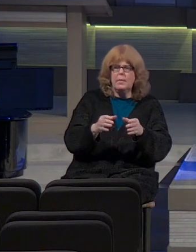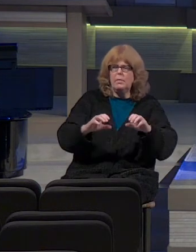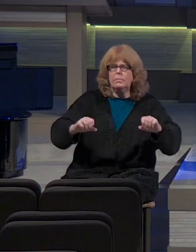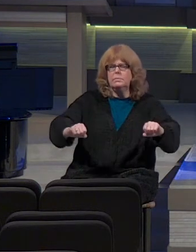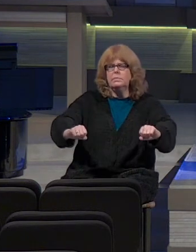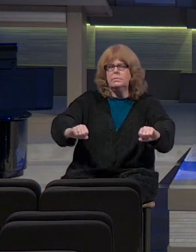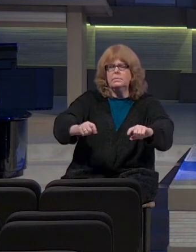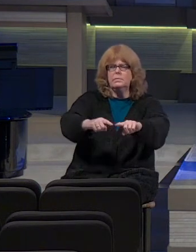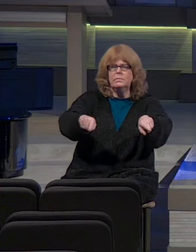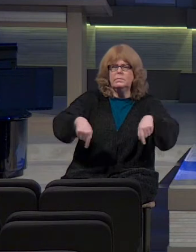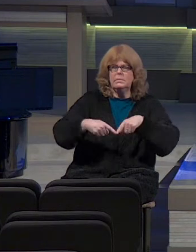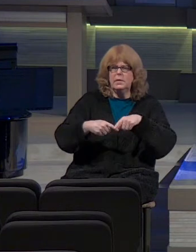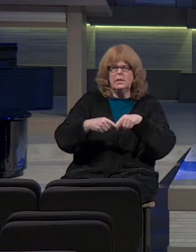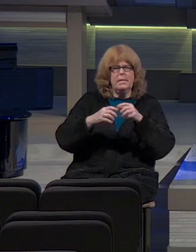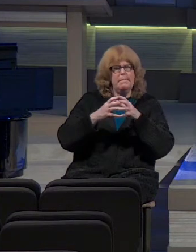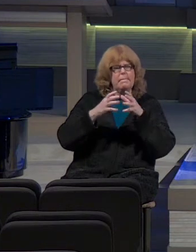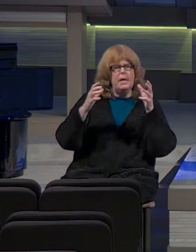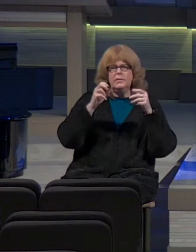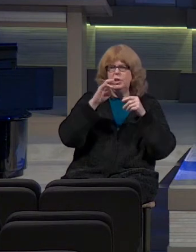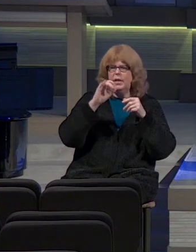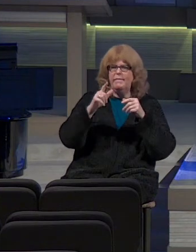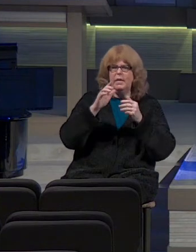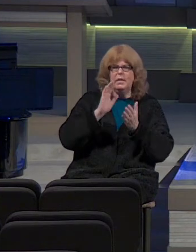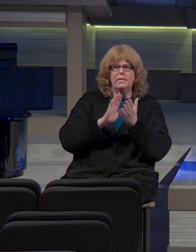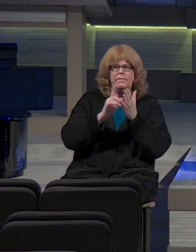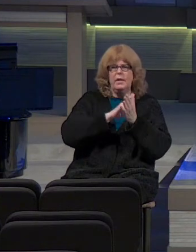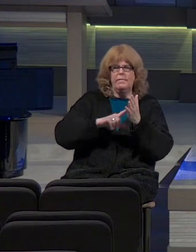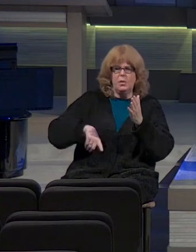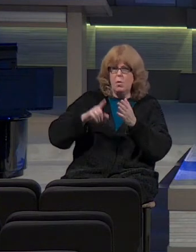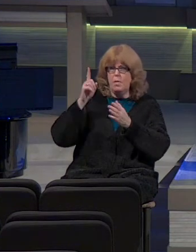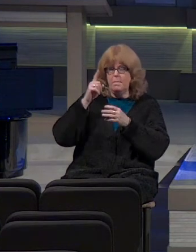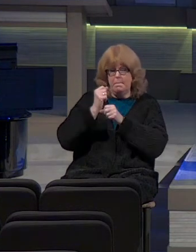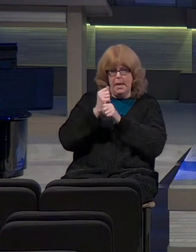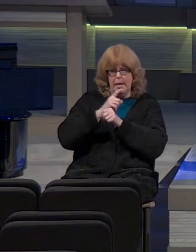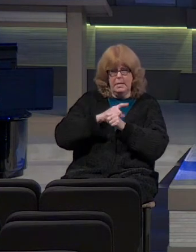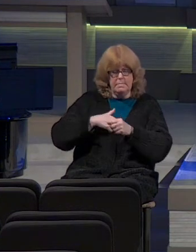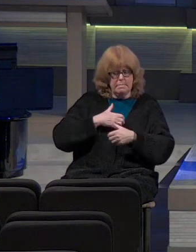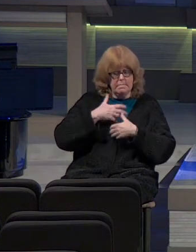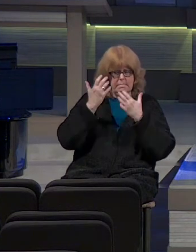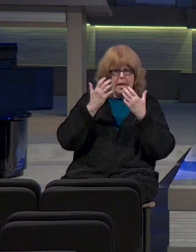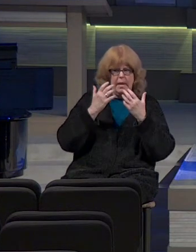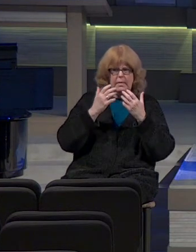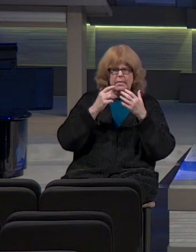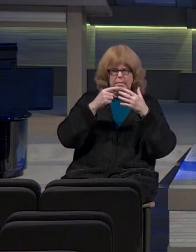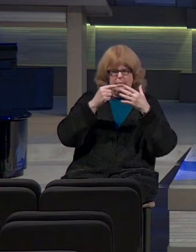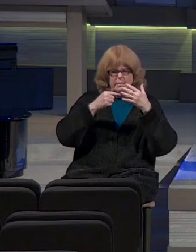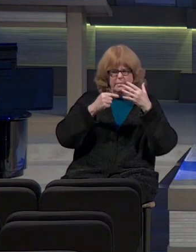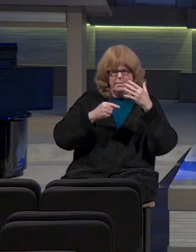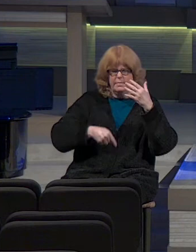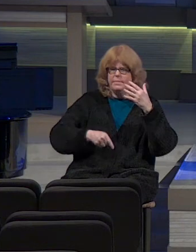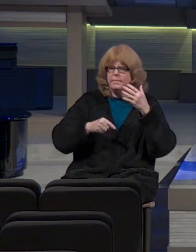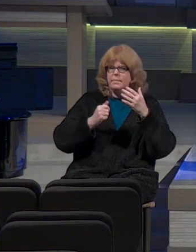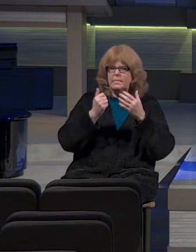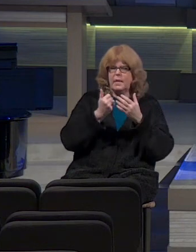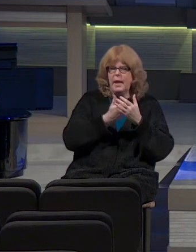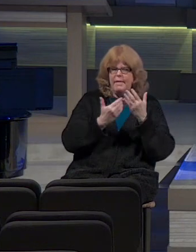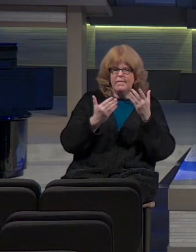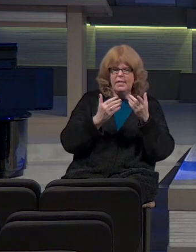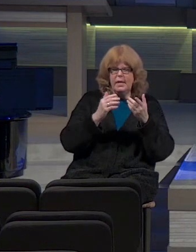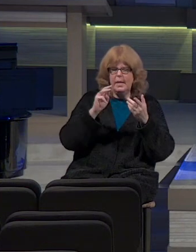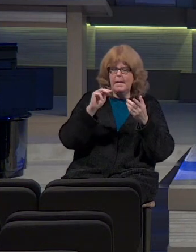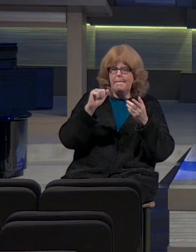much evil in the sight of the Lord, provoking him to anger. It goes on and on for a while about all the things that